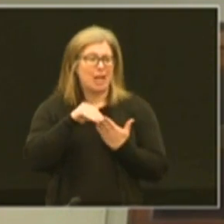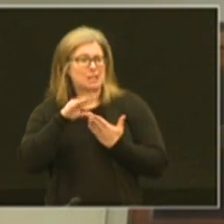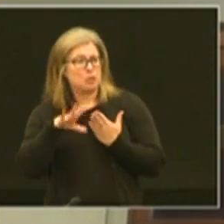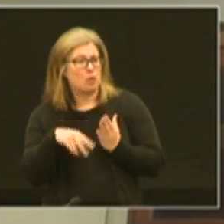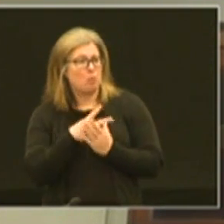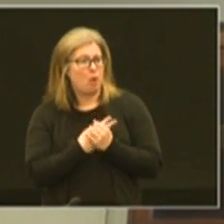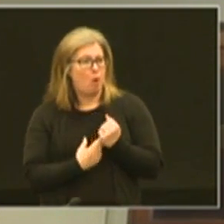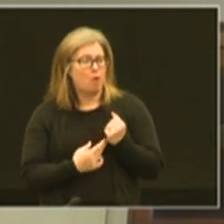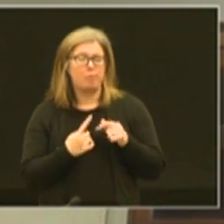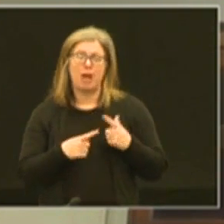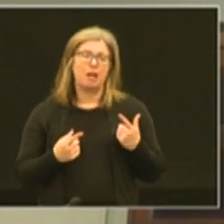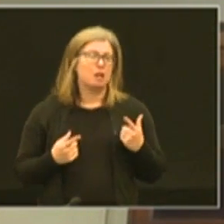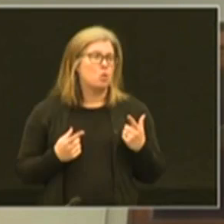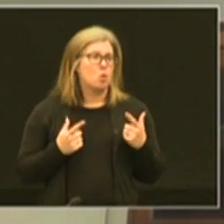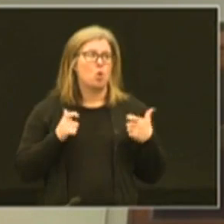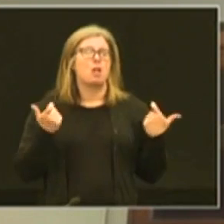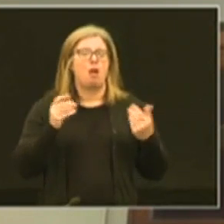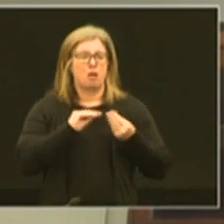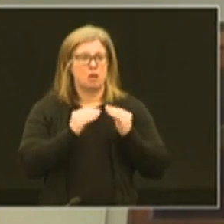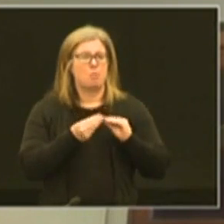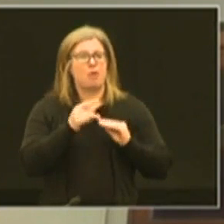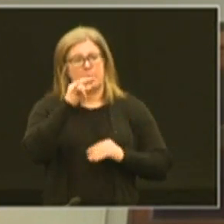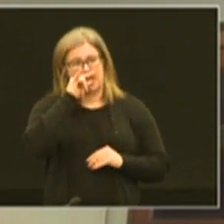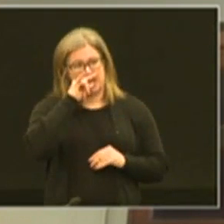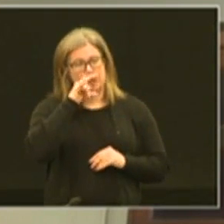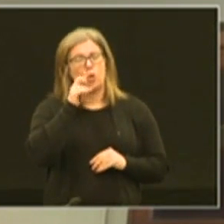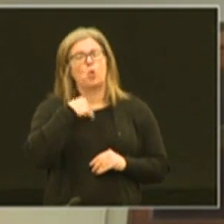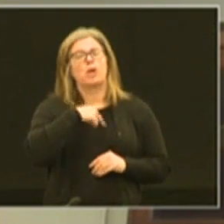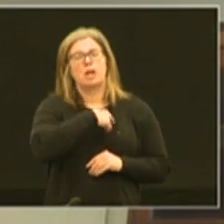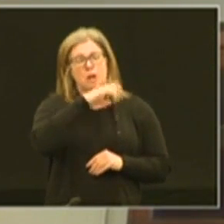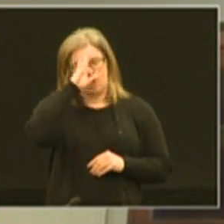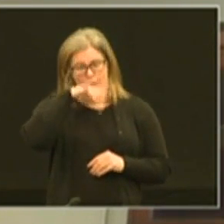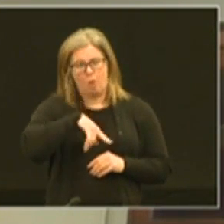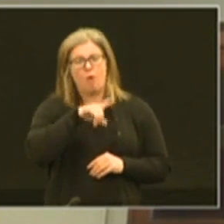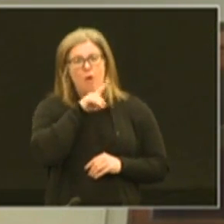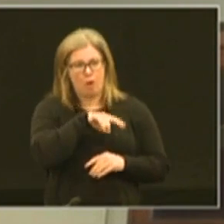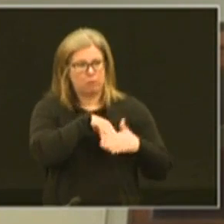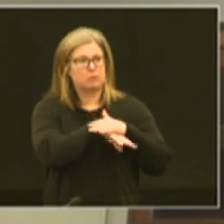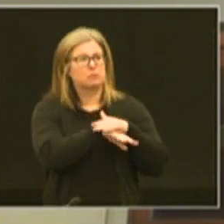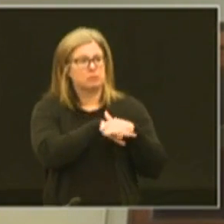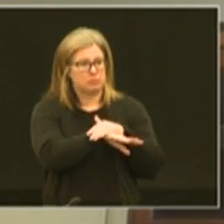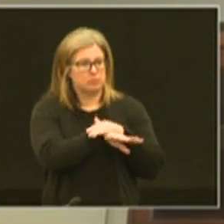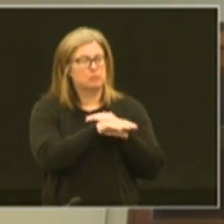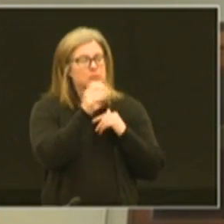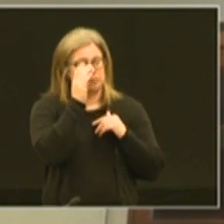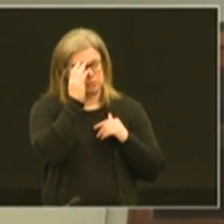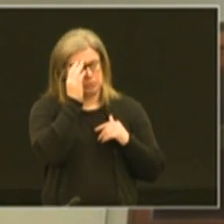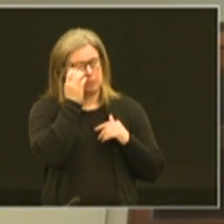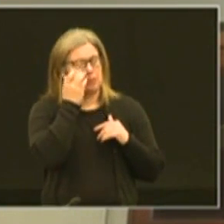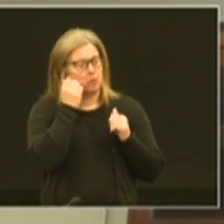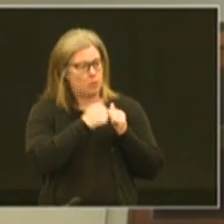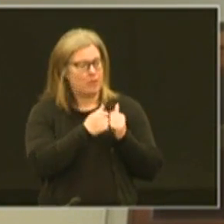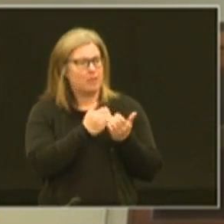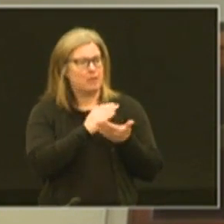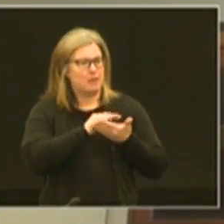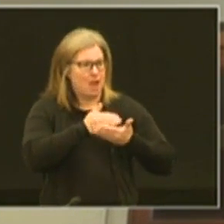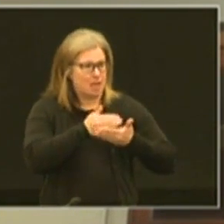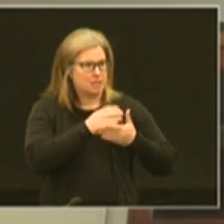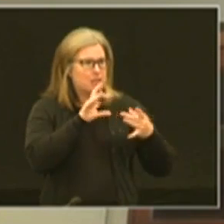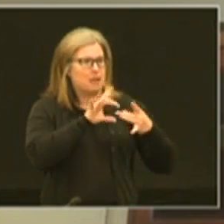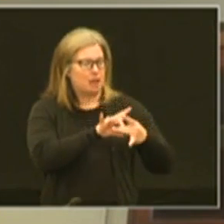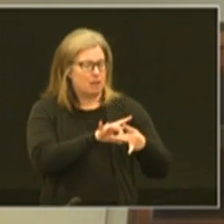but I mean that's a large number of kids that we know are are getting access with a device and